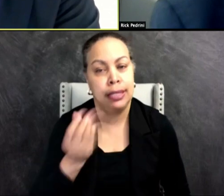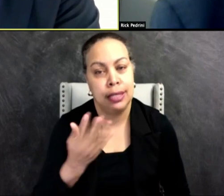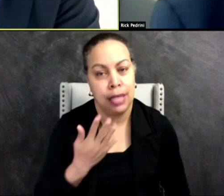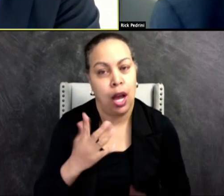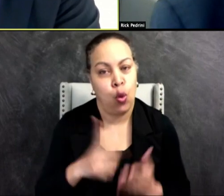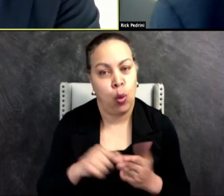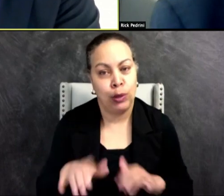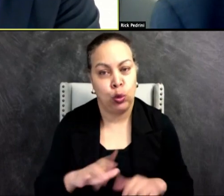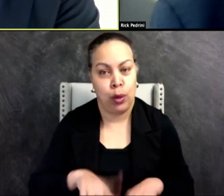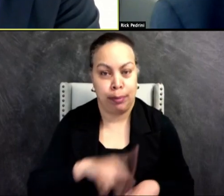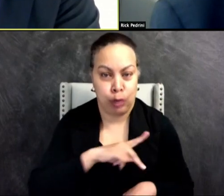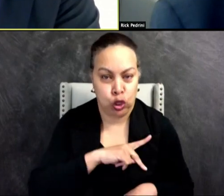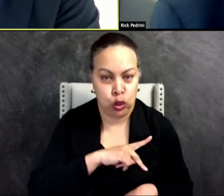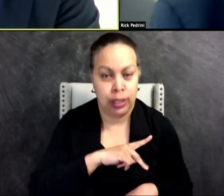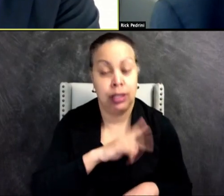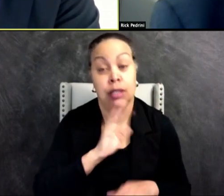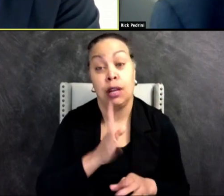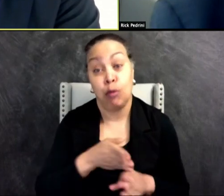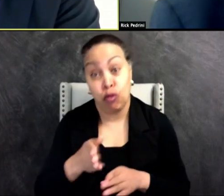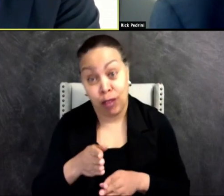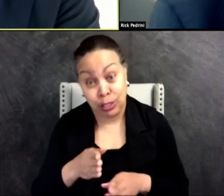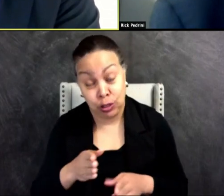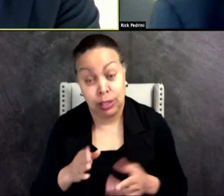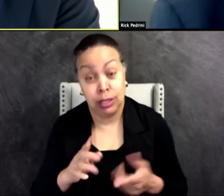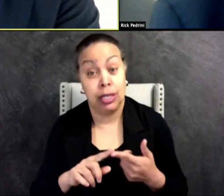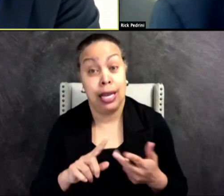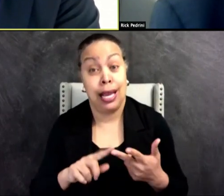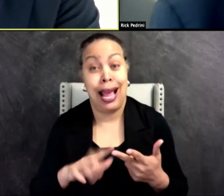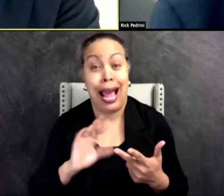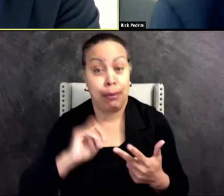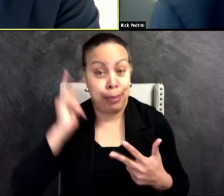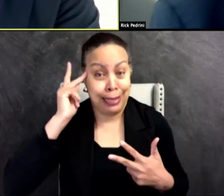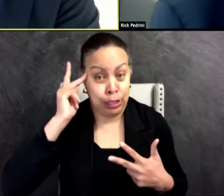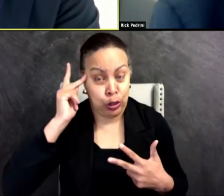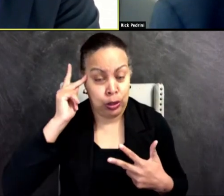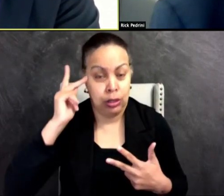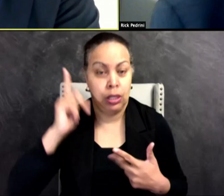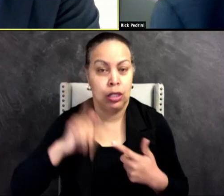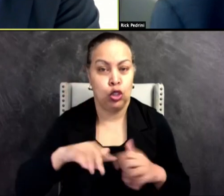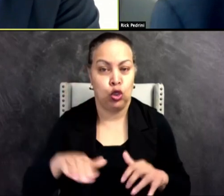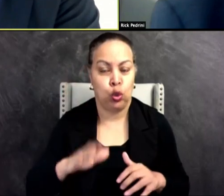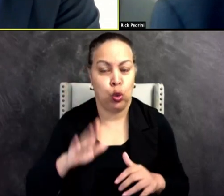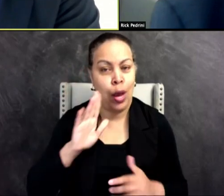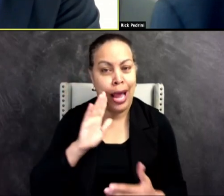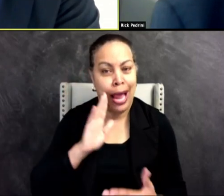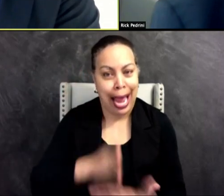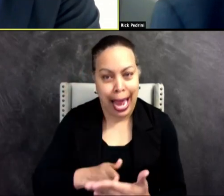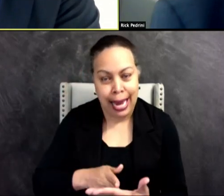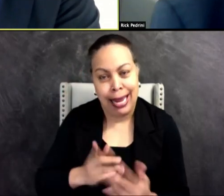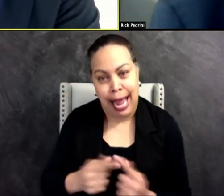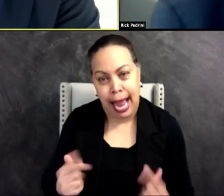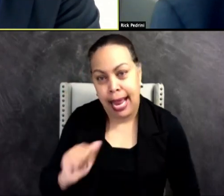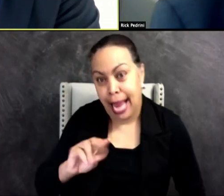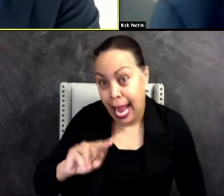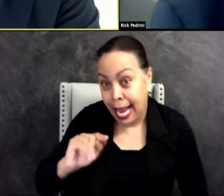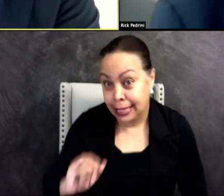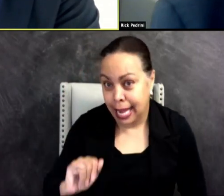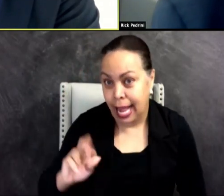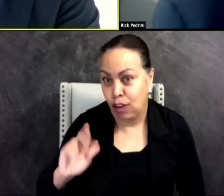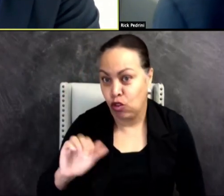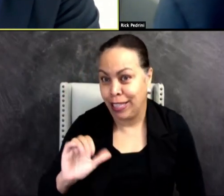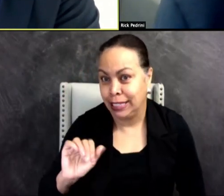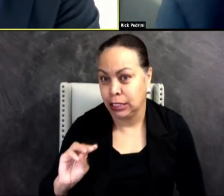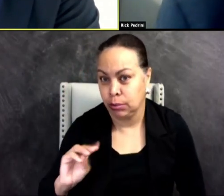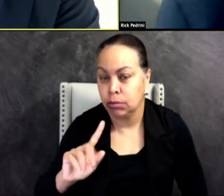personally, professionally, and politically to practice anti-racism. Be specific about actions,